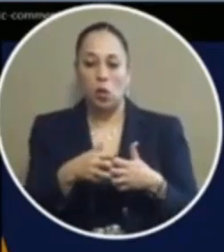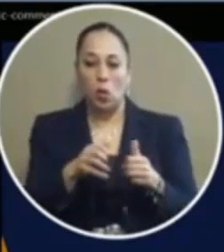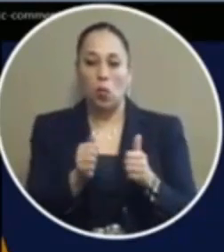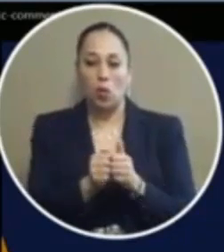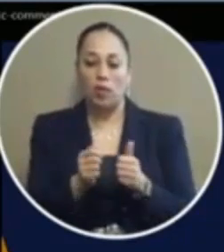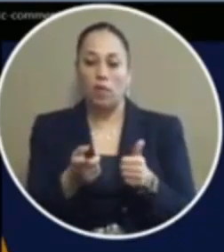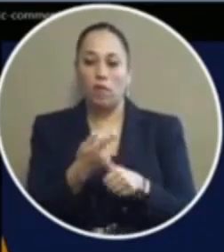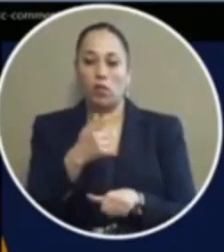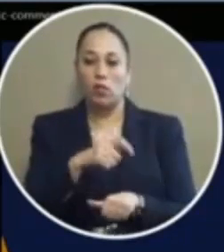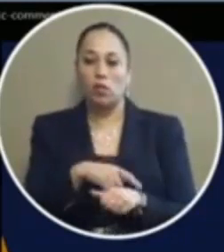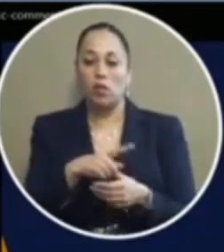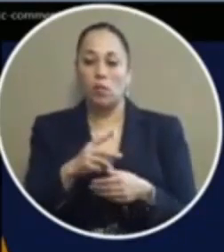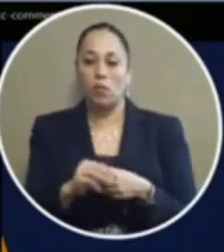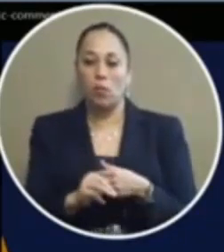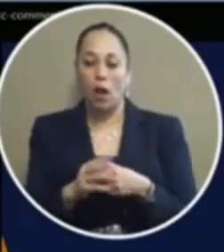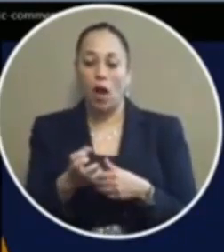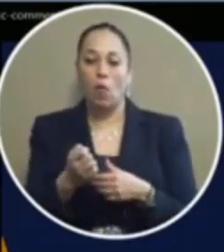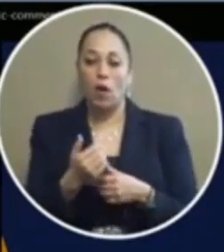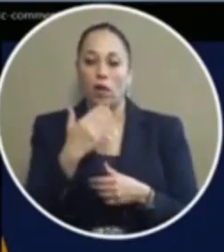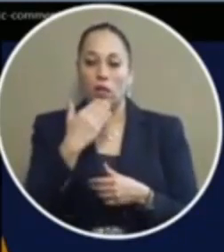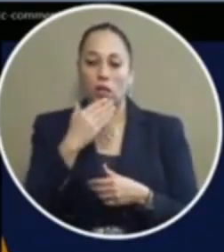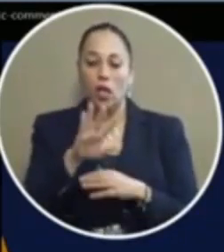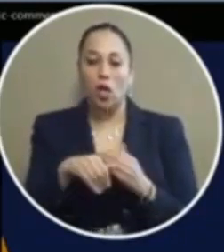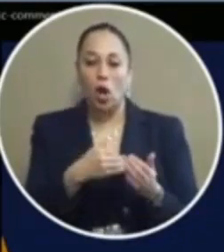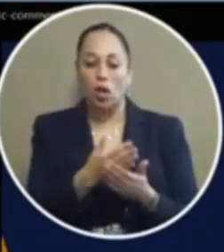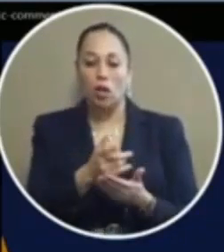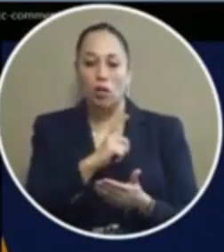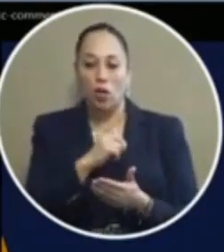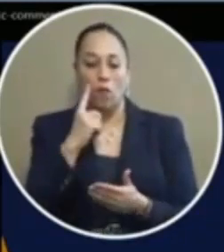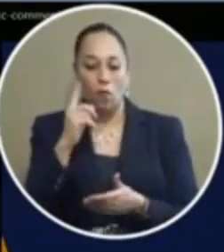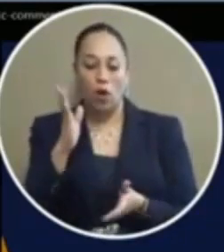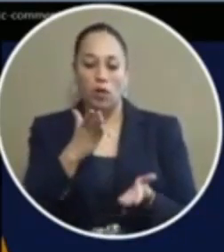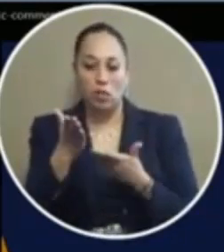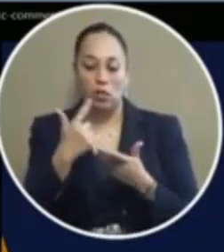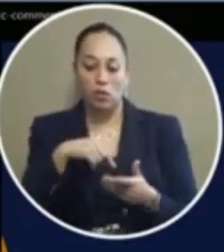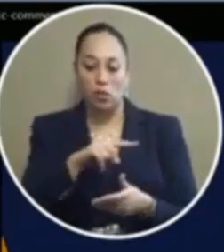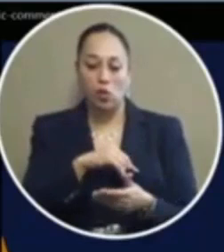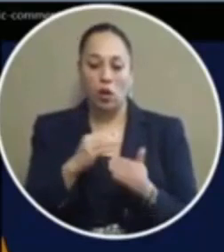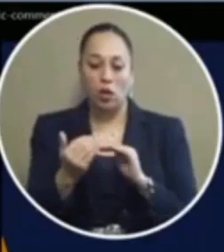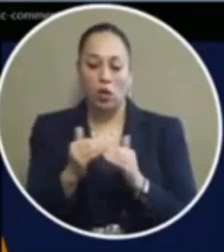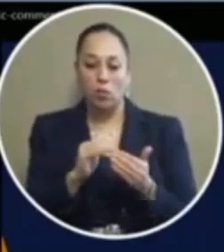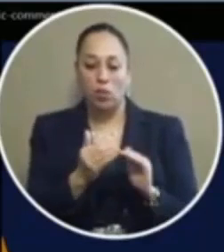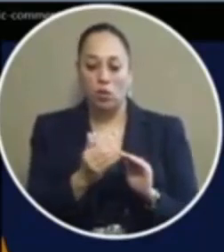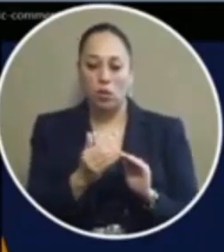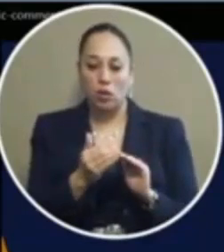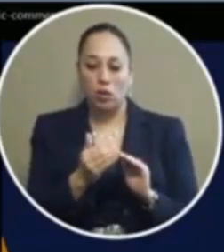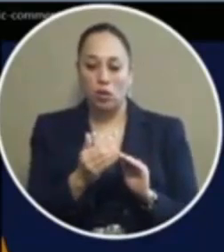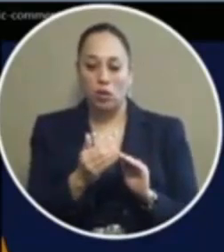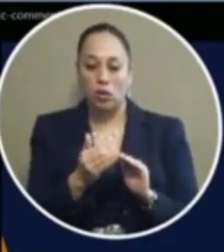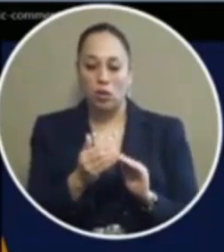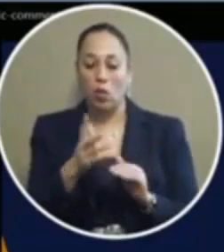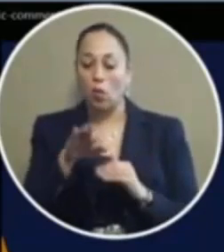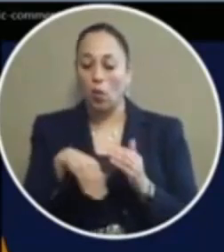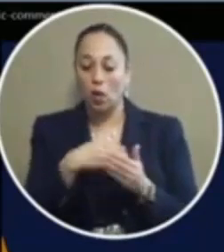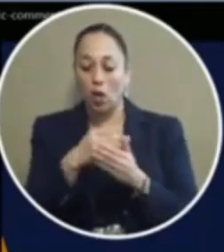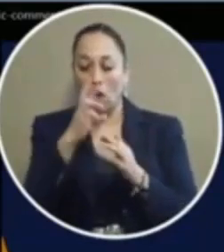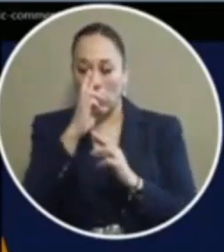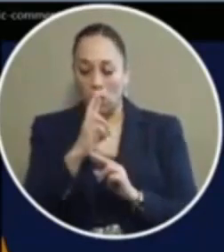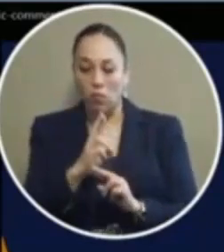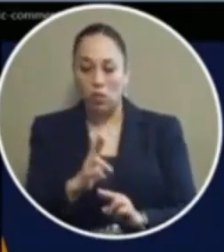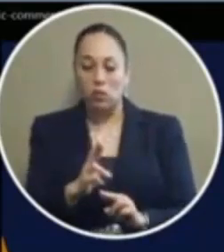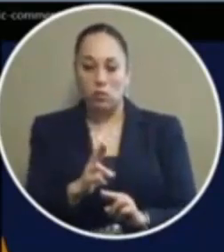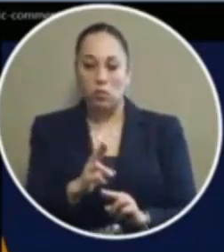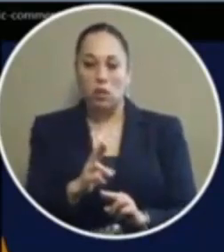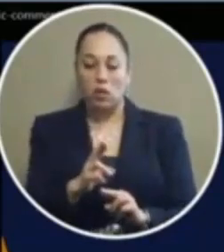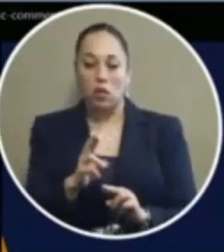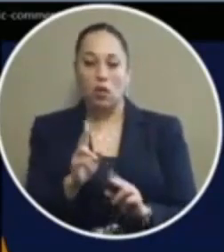program i would like to thank all police officers for their service to our community however with all due respect to all i must